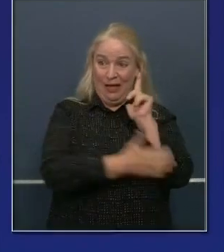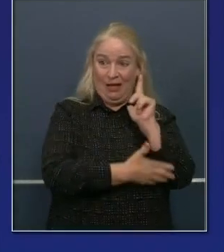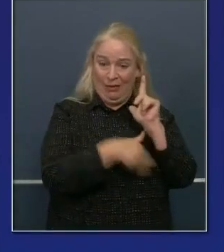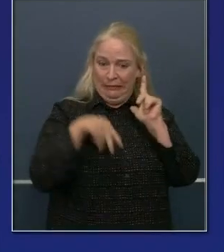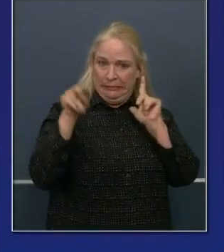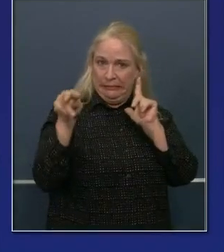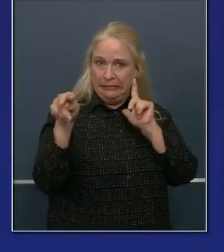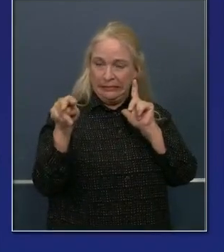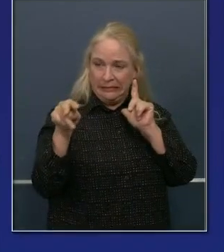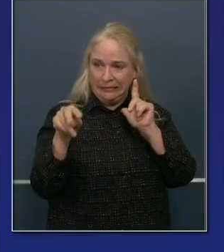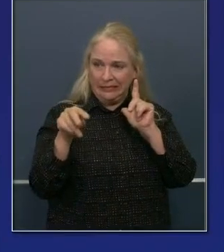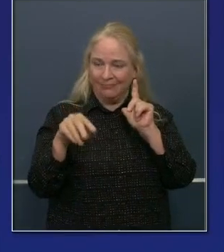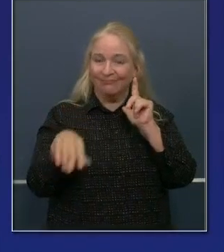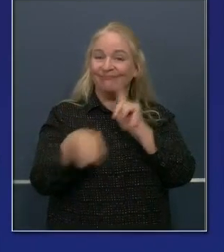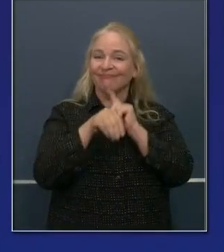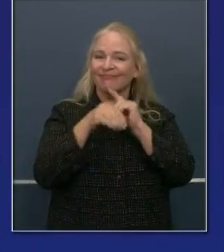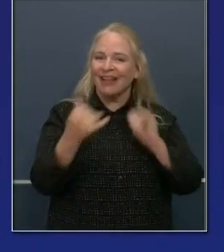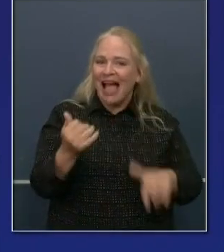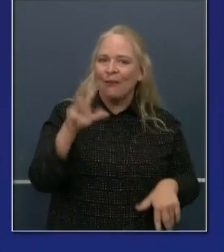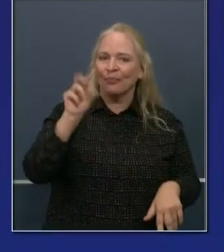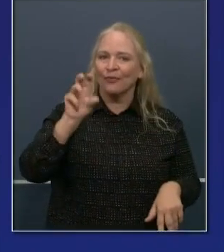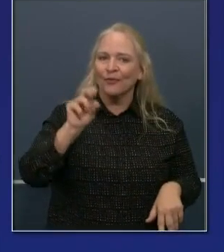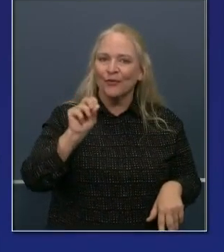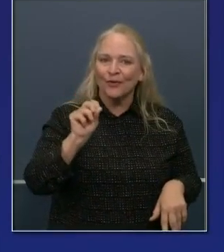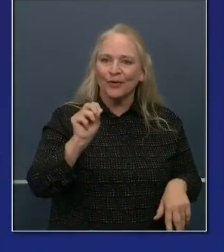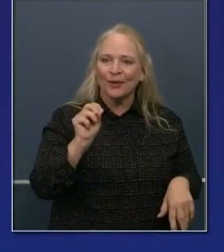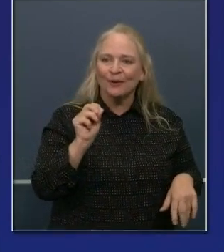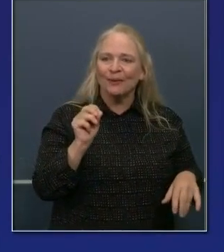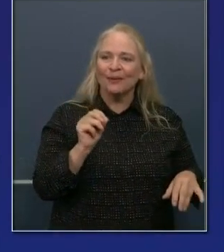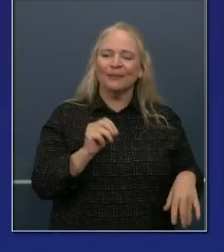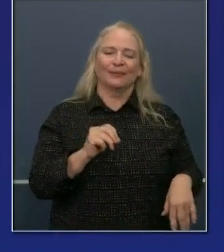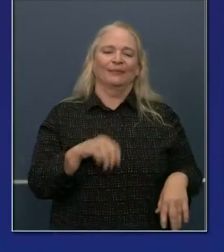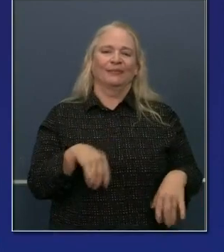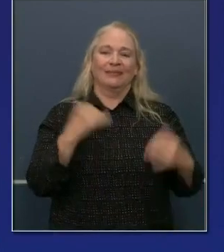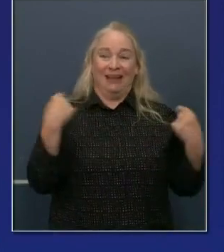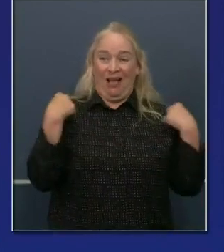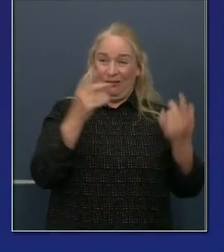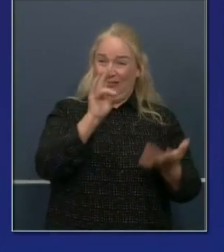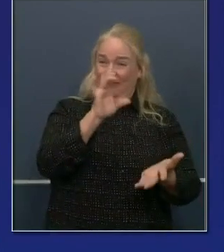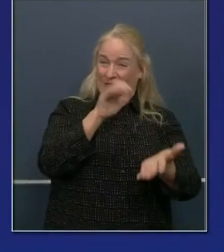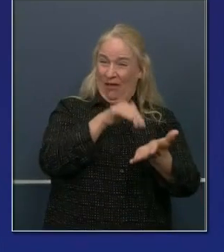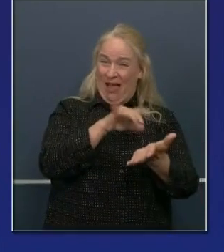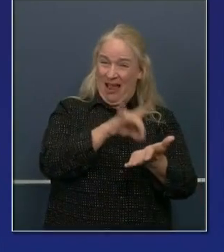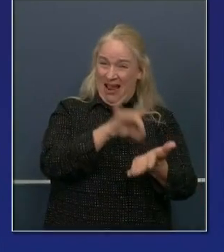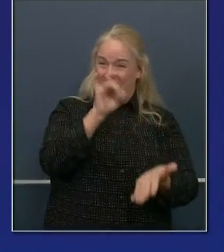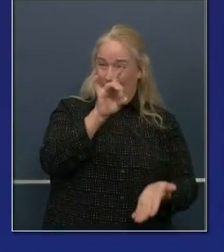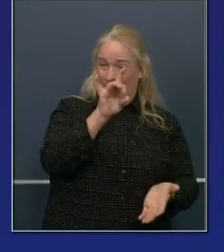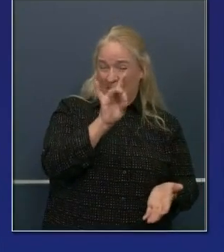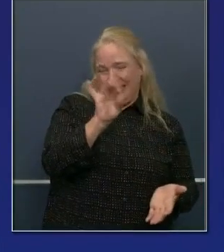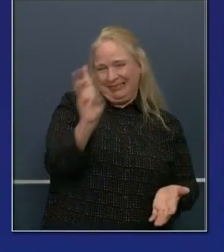week's seven-day average was 7,876. 7